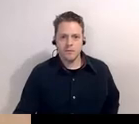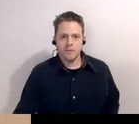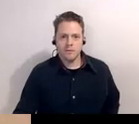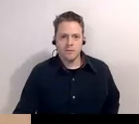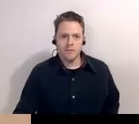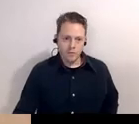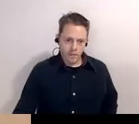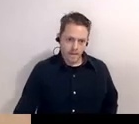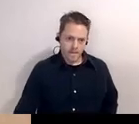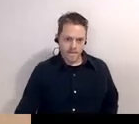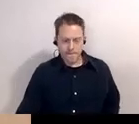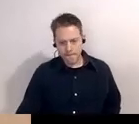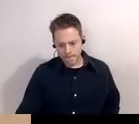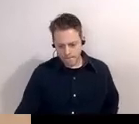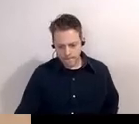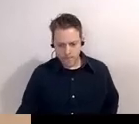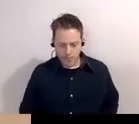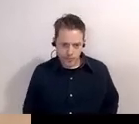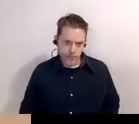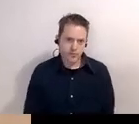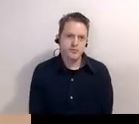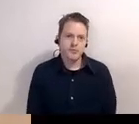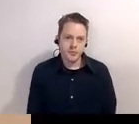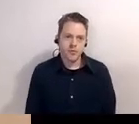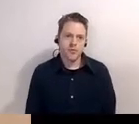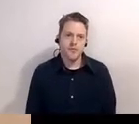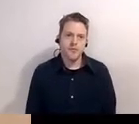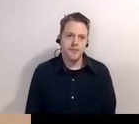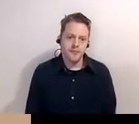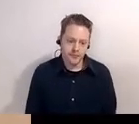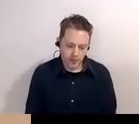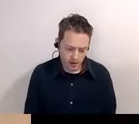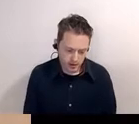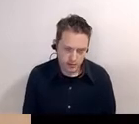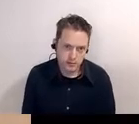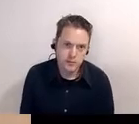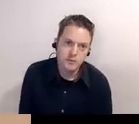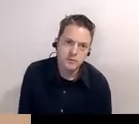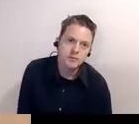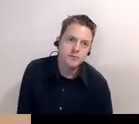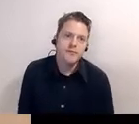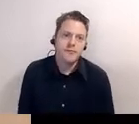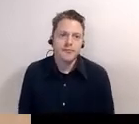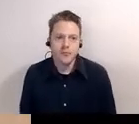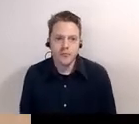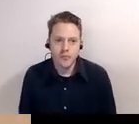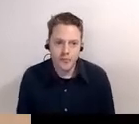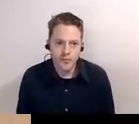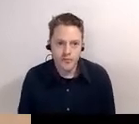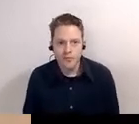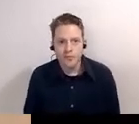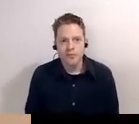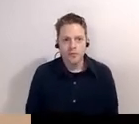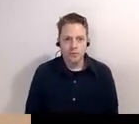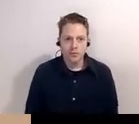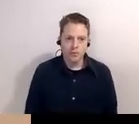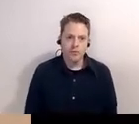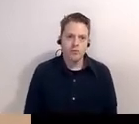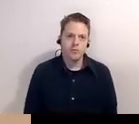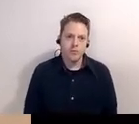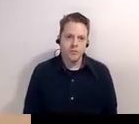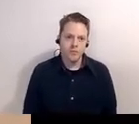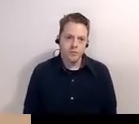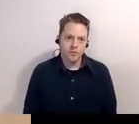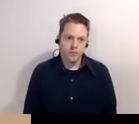the coronavirus and our desire to be sure that our community stays safe and that we maintain